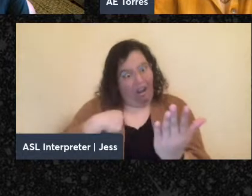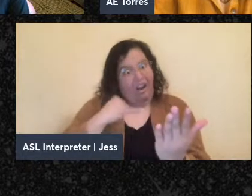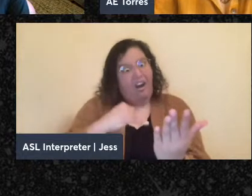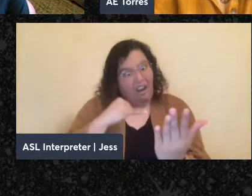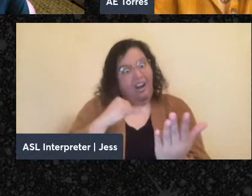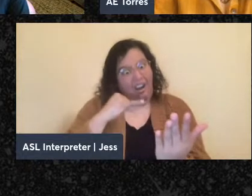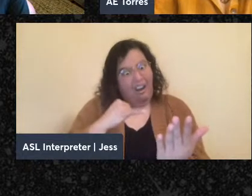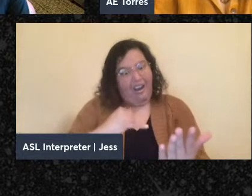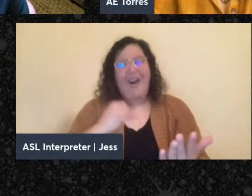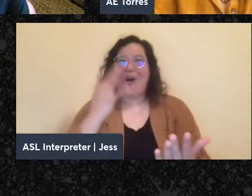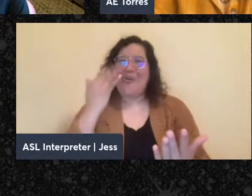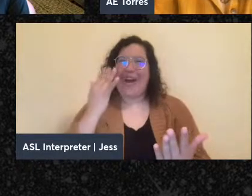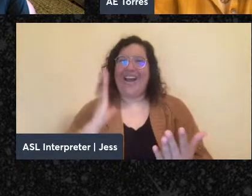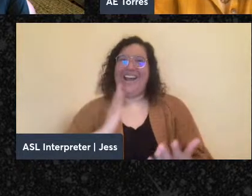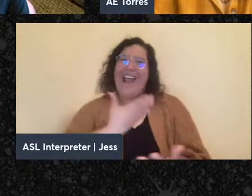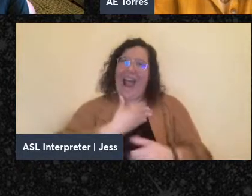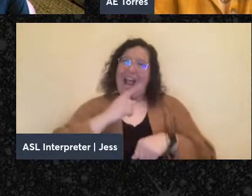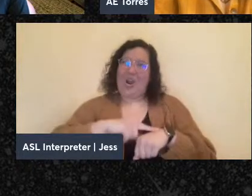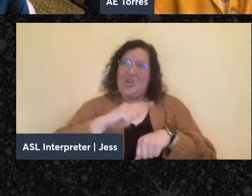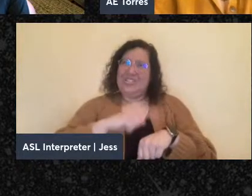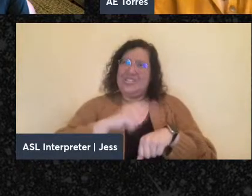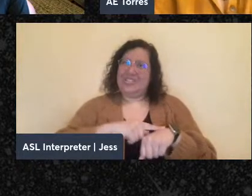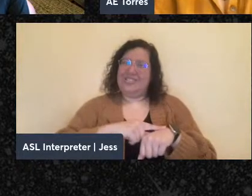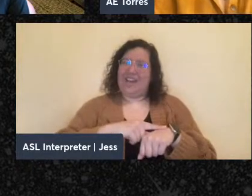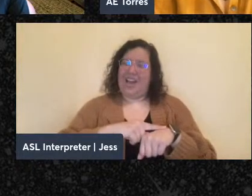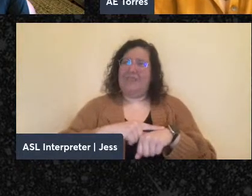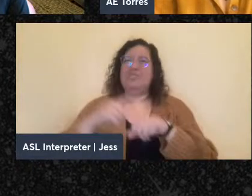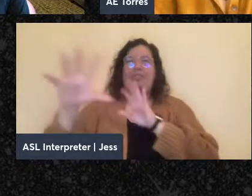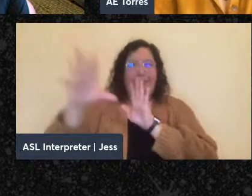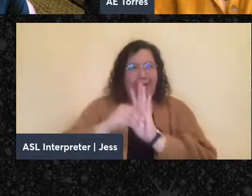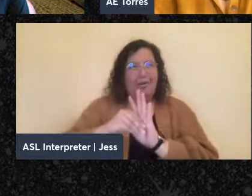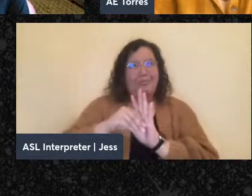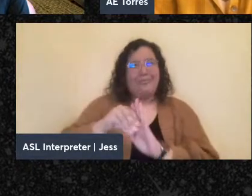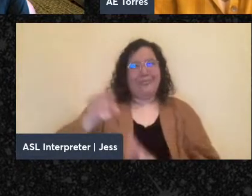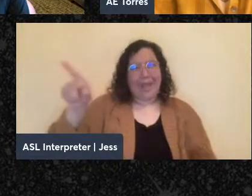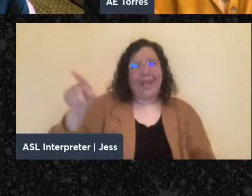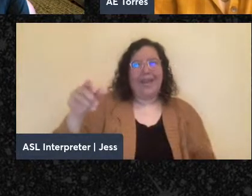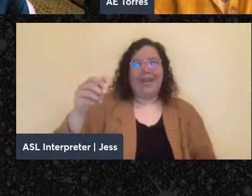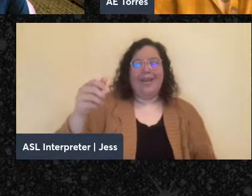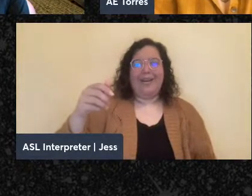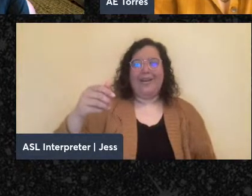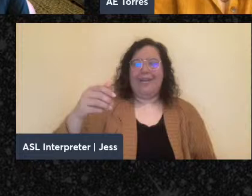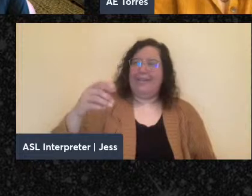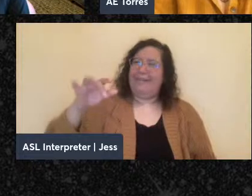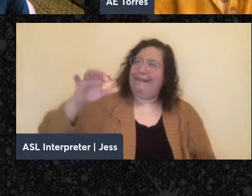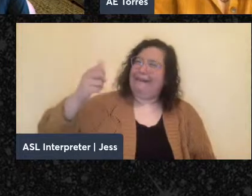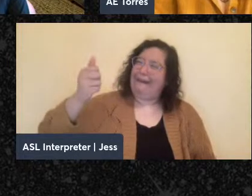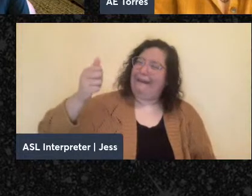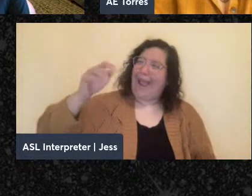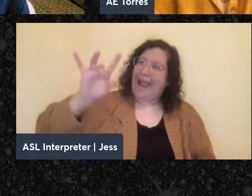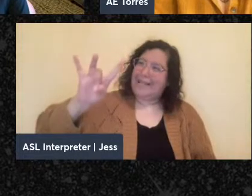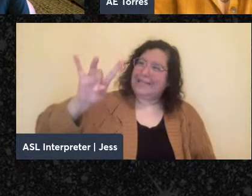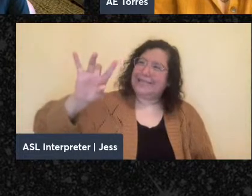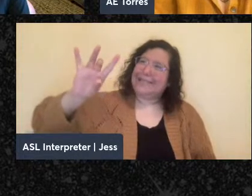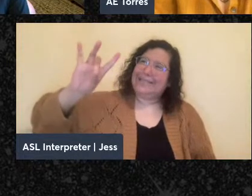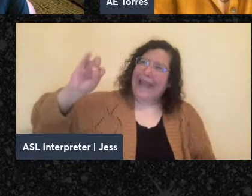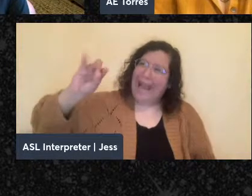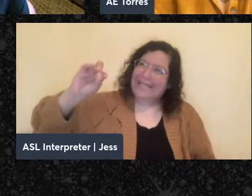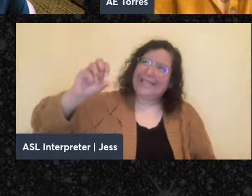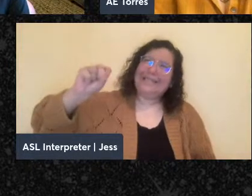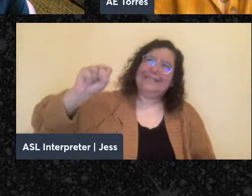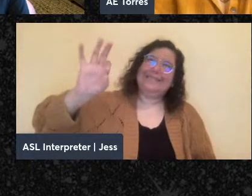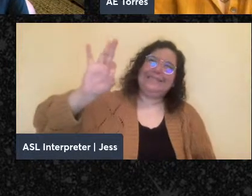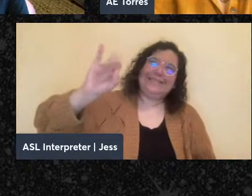of the ways in which our times reflect, especially the late 18th century and the ways in which capitalism was working at that time. So